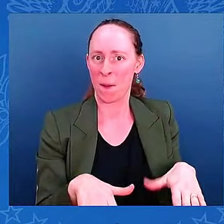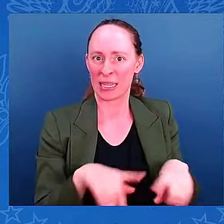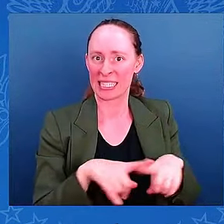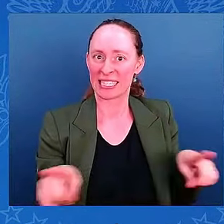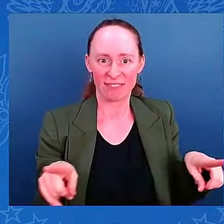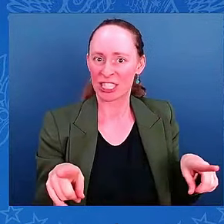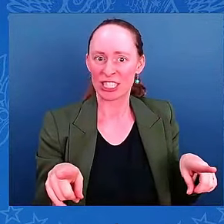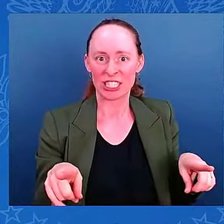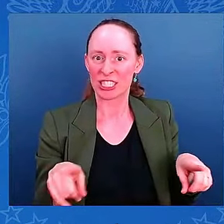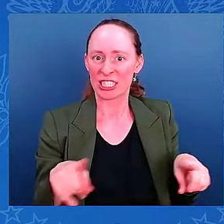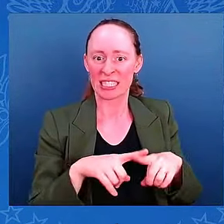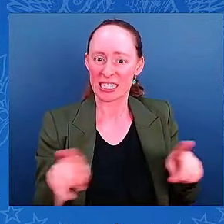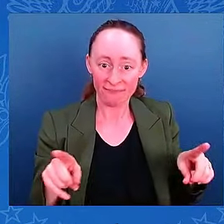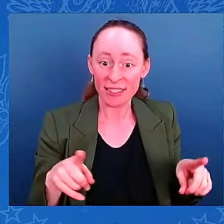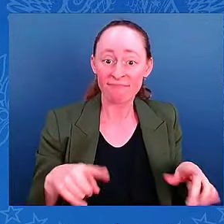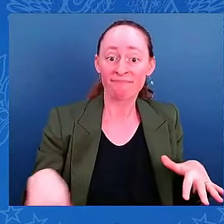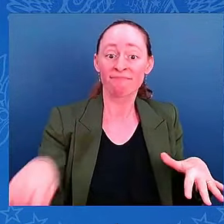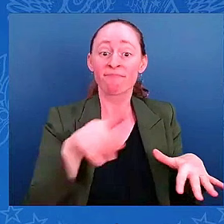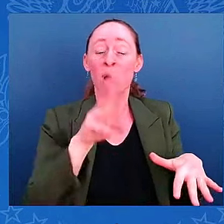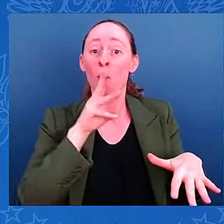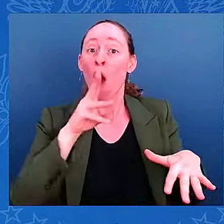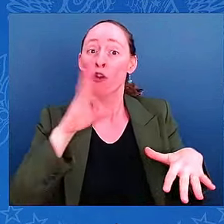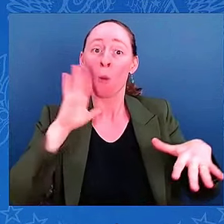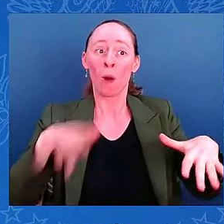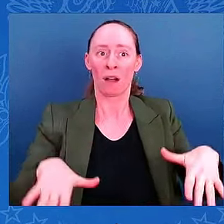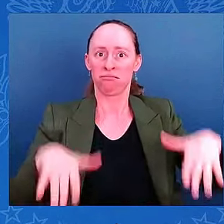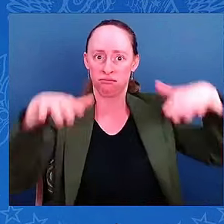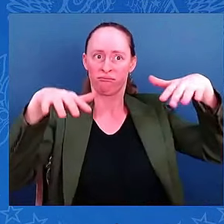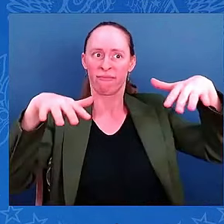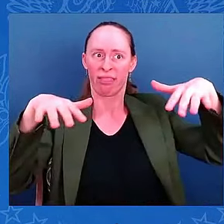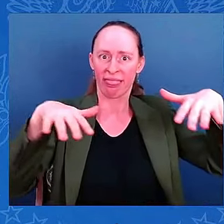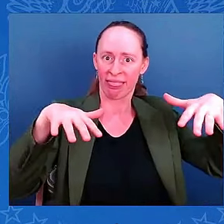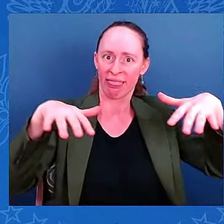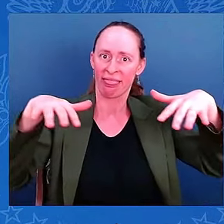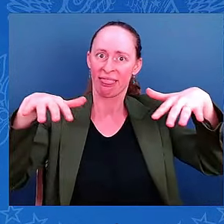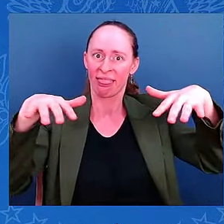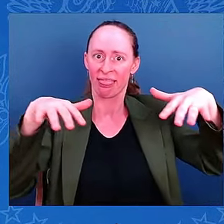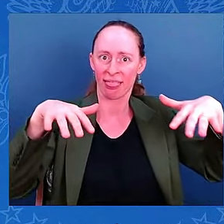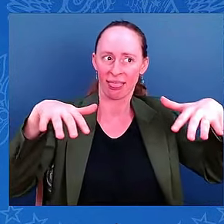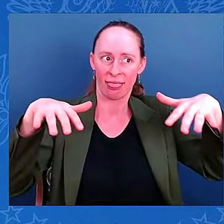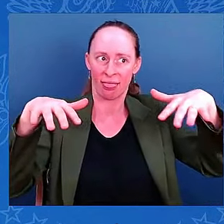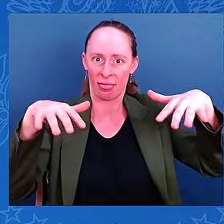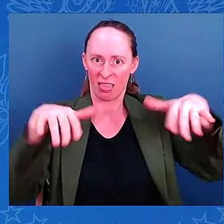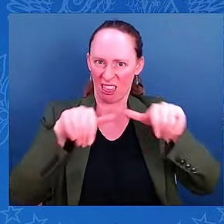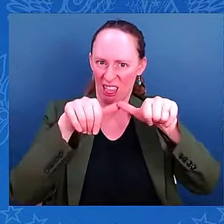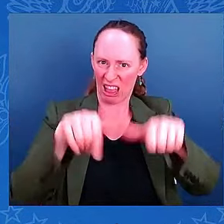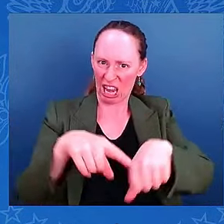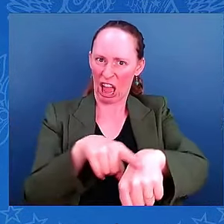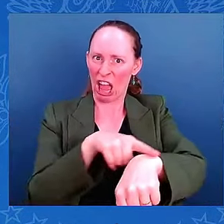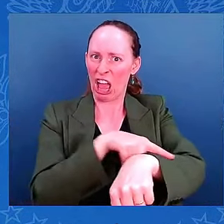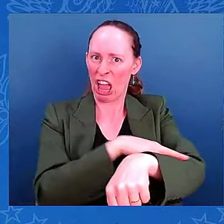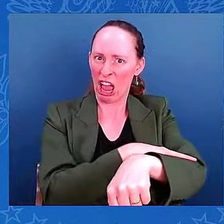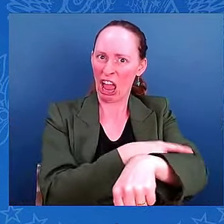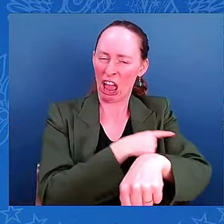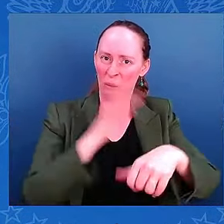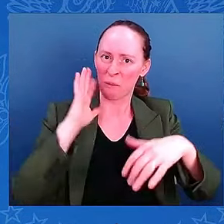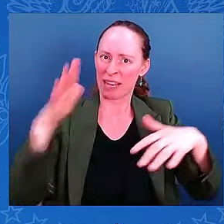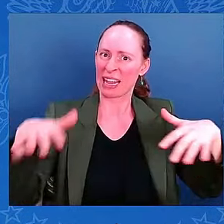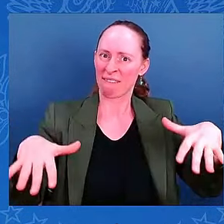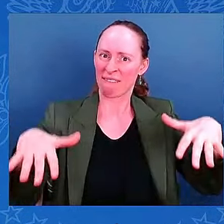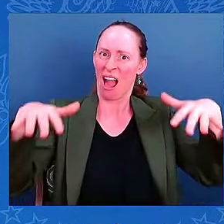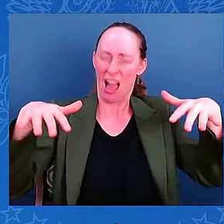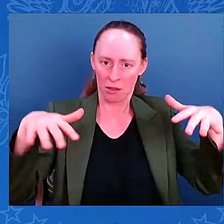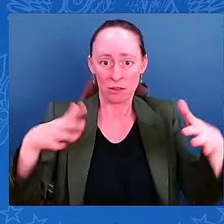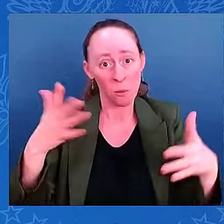to drain some of that rain from the inland area. So, that could really be, add some challenges to some communities with these flooding